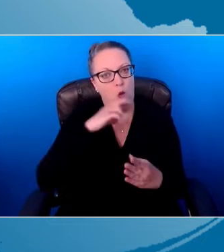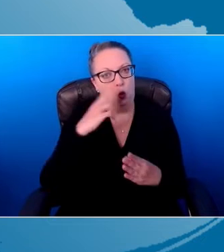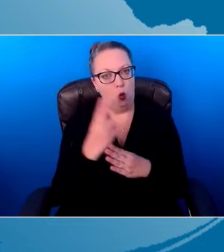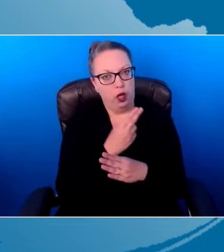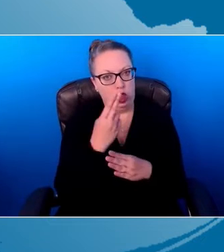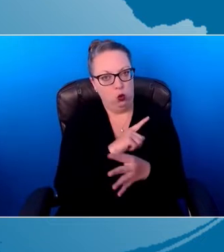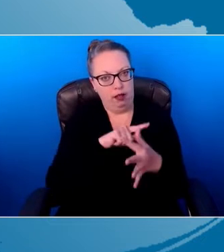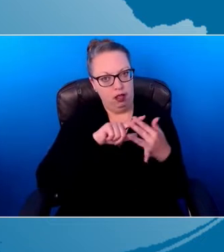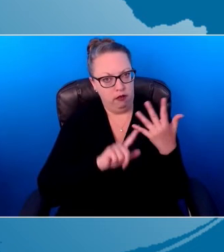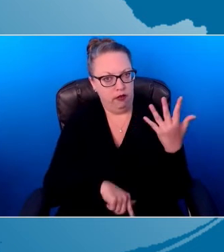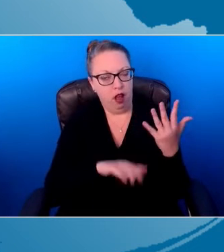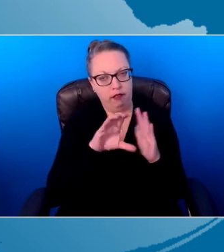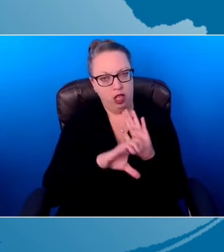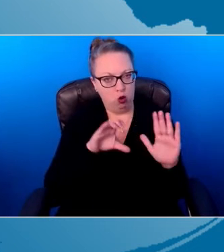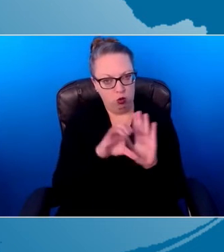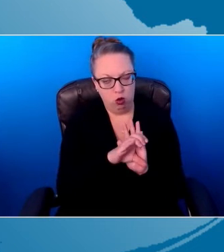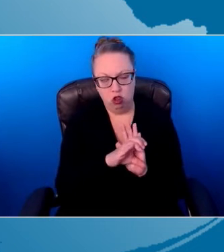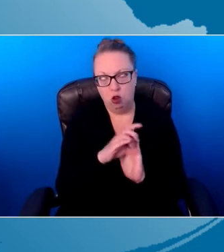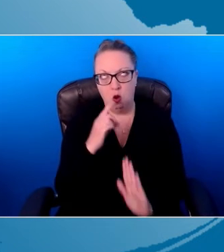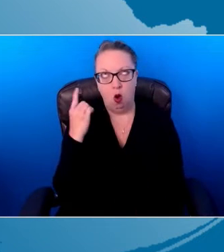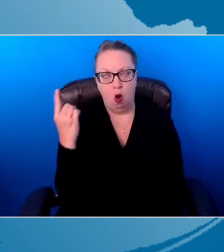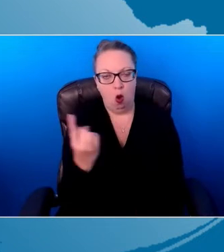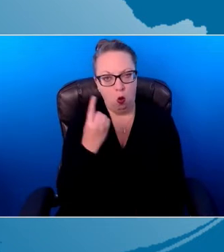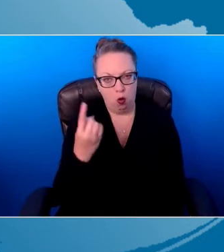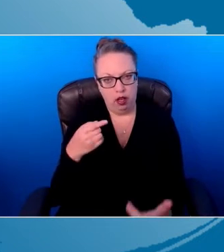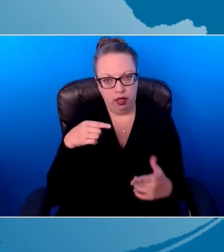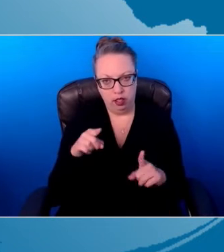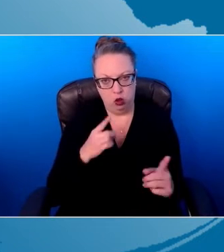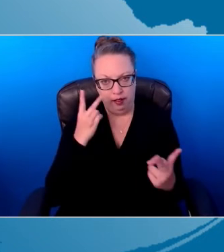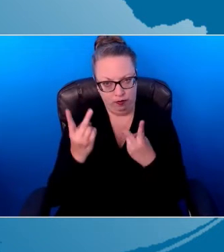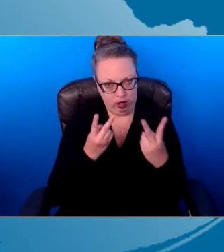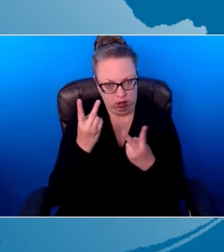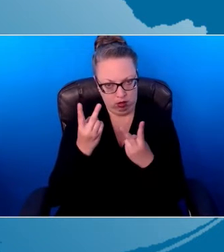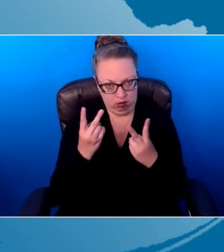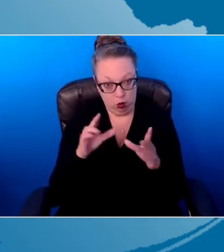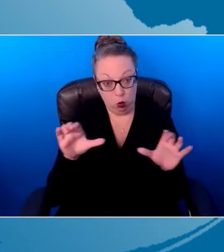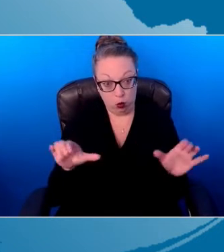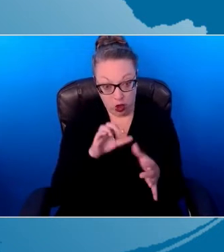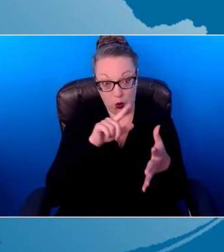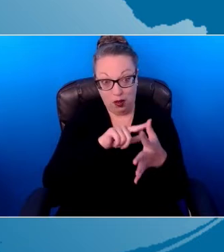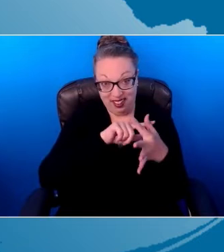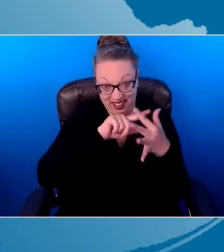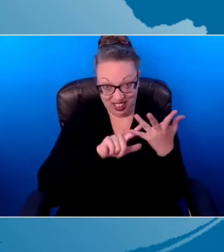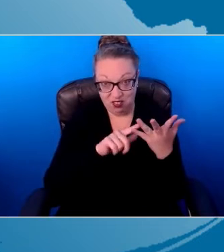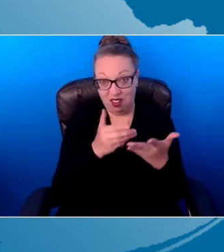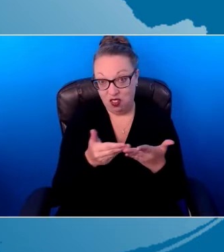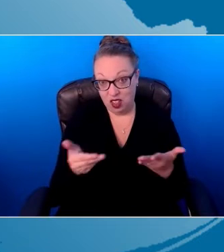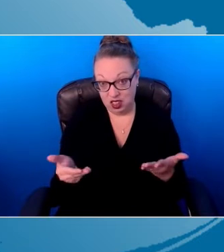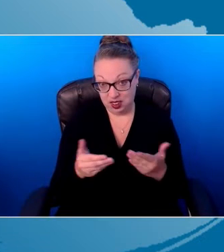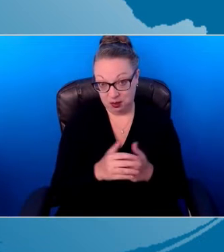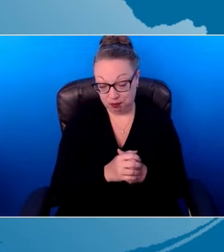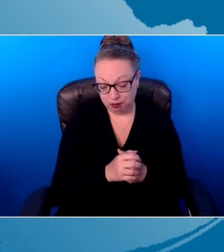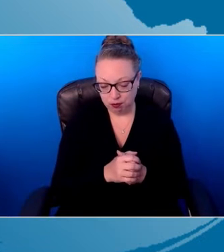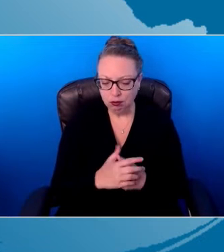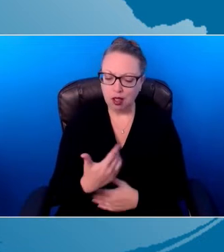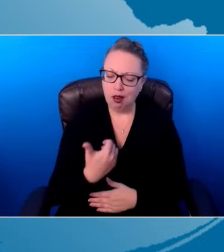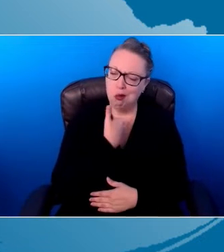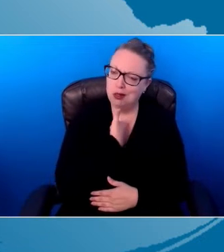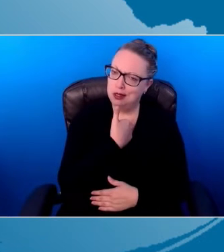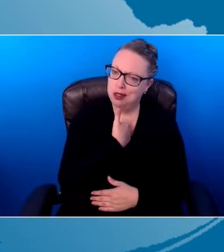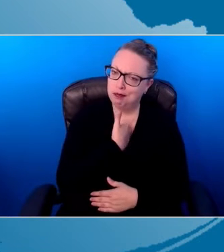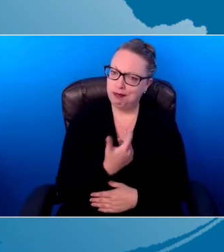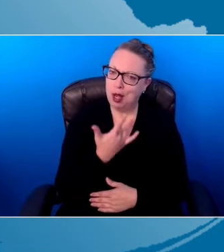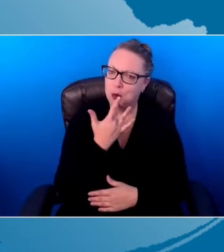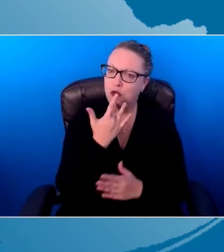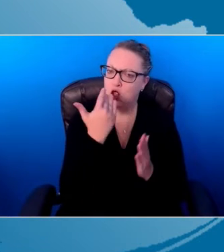for coaching? We do these five things. Now, I was hopeful because I like things that are, you know, steps. First, you